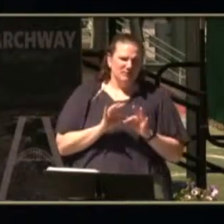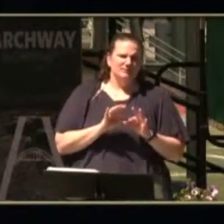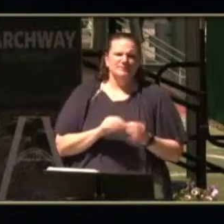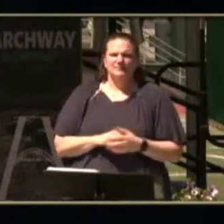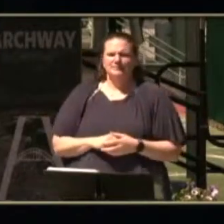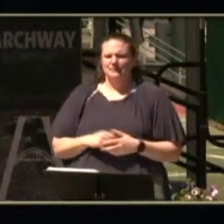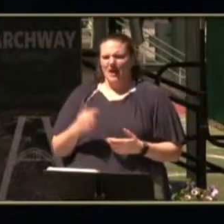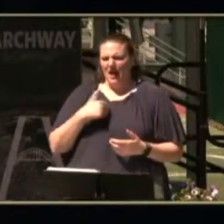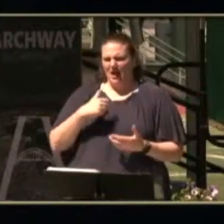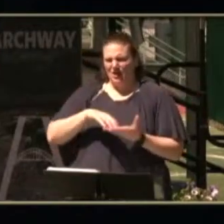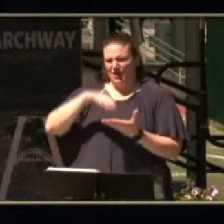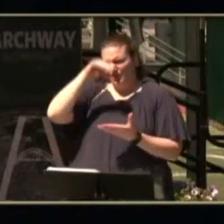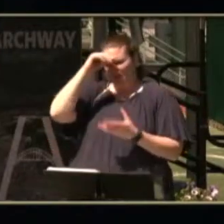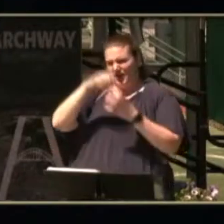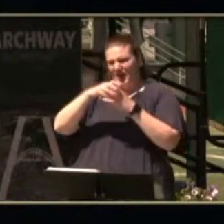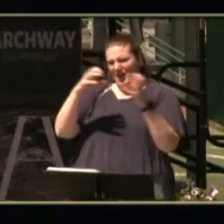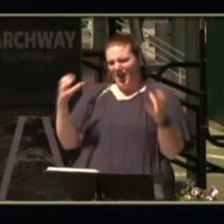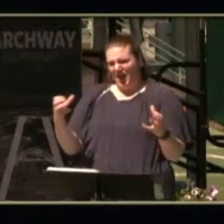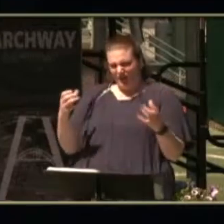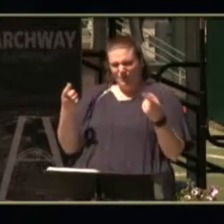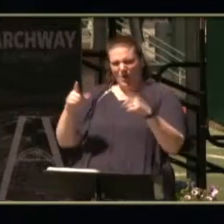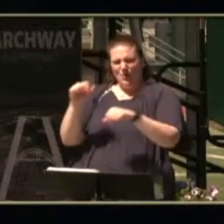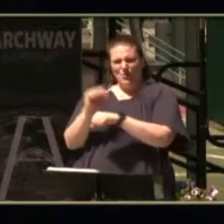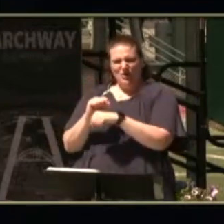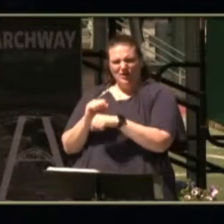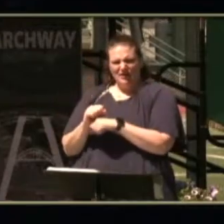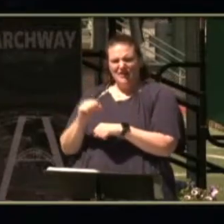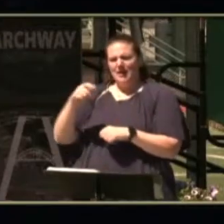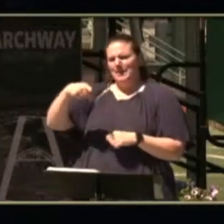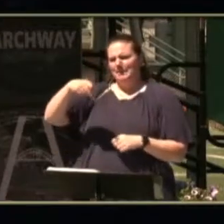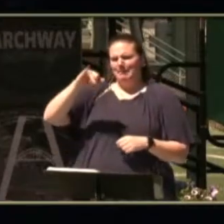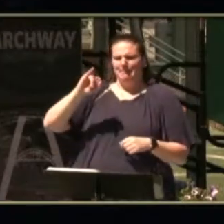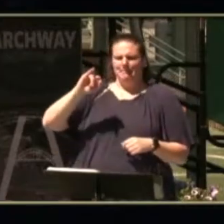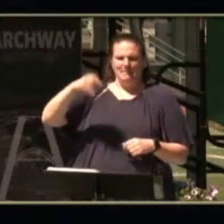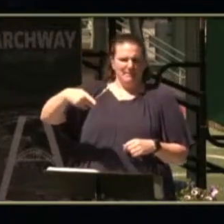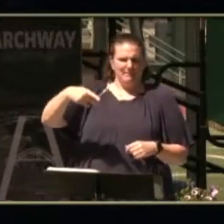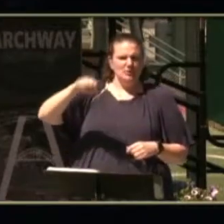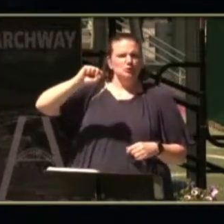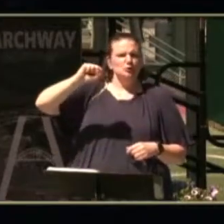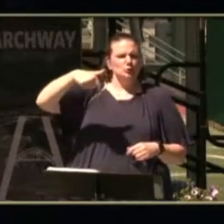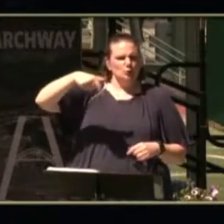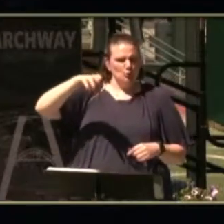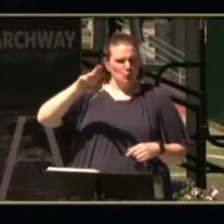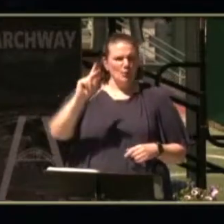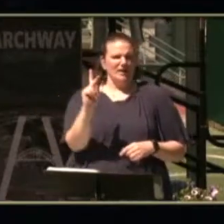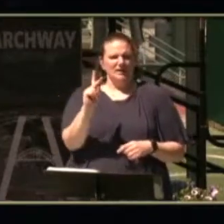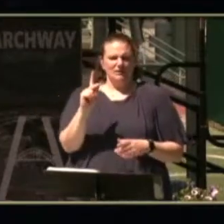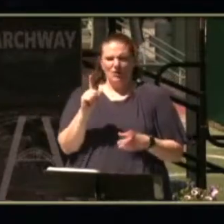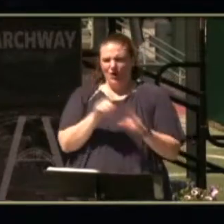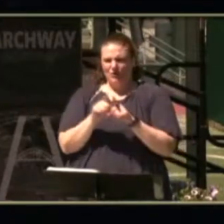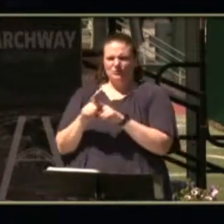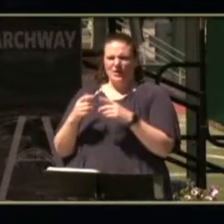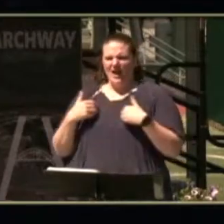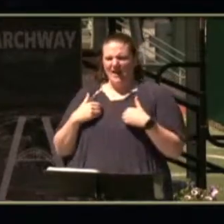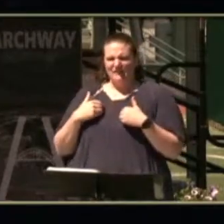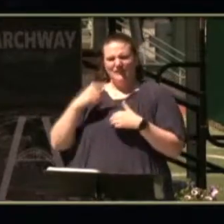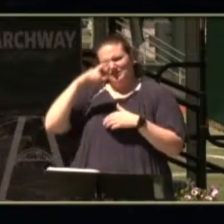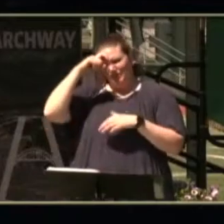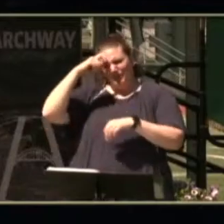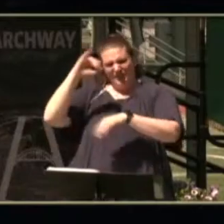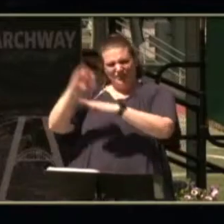i learned a lot while working at pipsqueaks and also had a summer internship